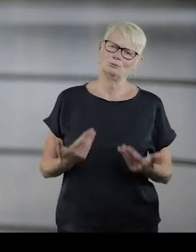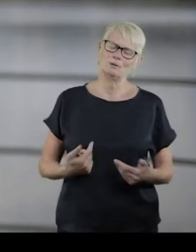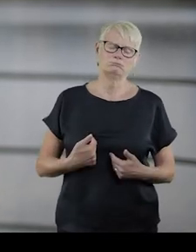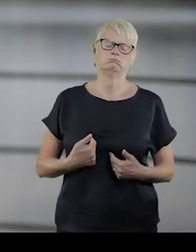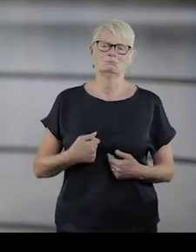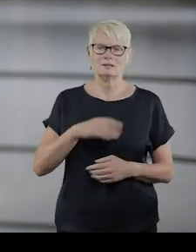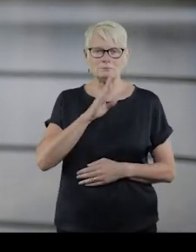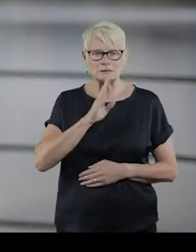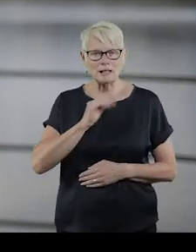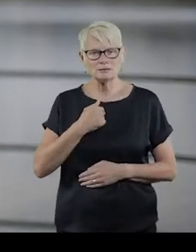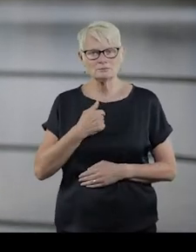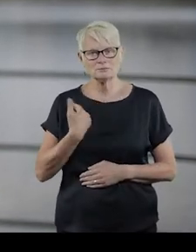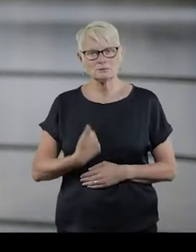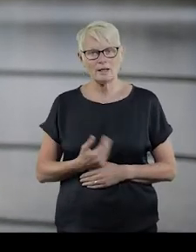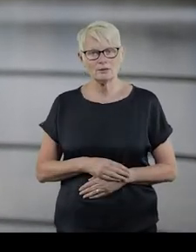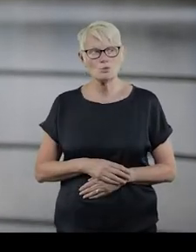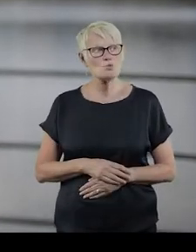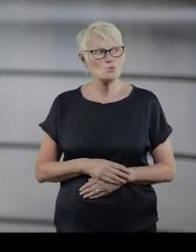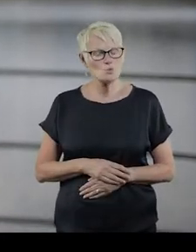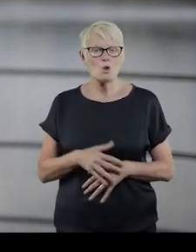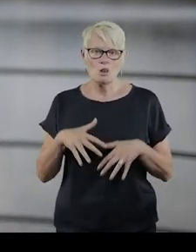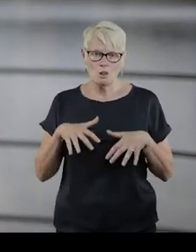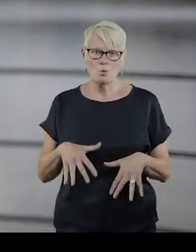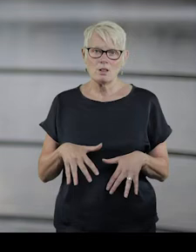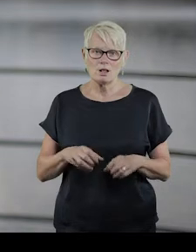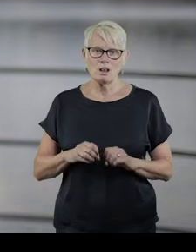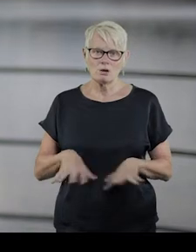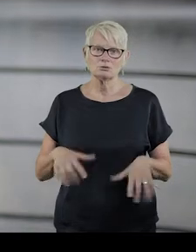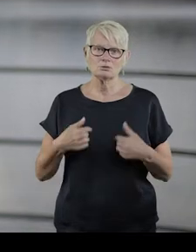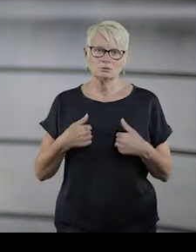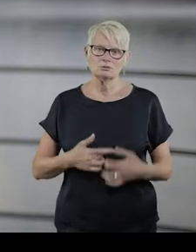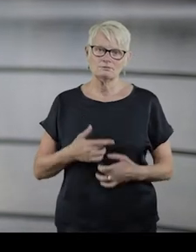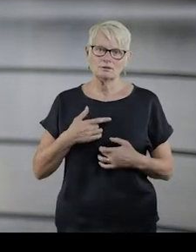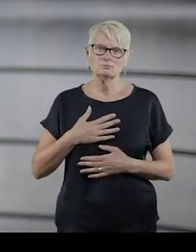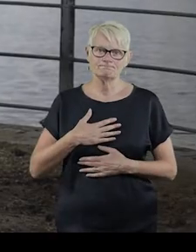I am sad and tired and lonely and lost.